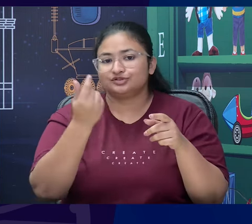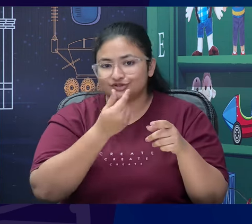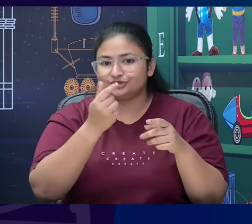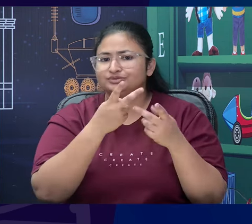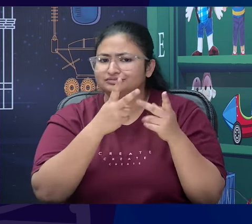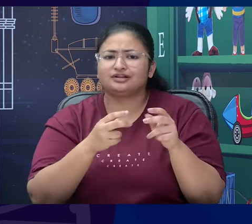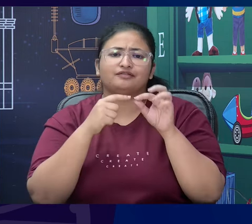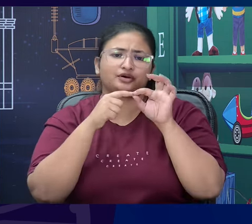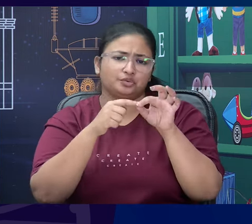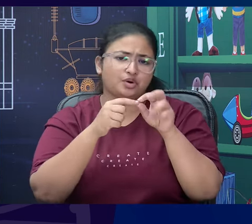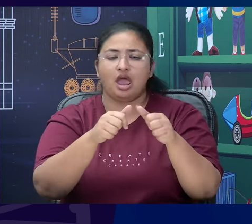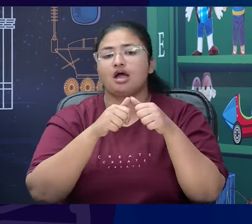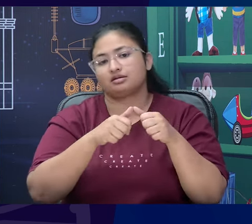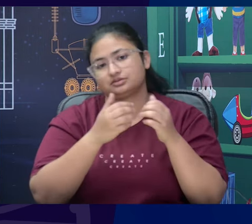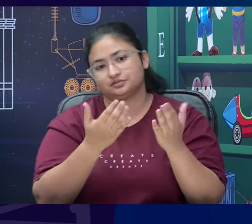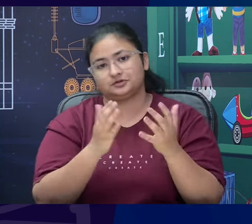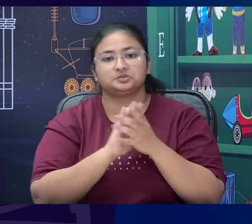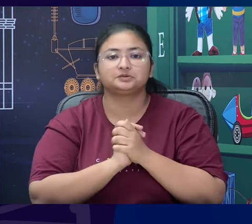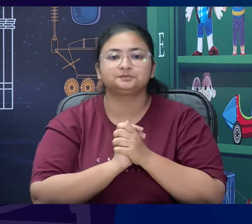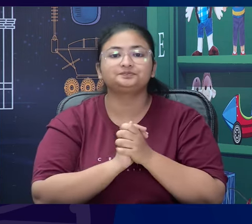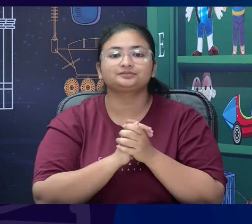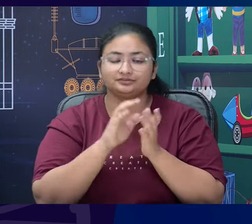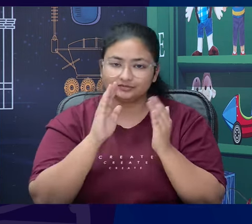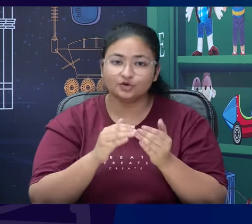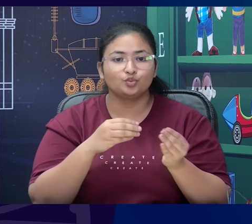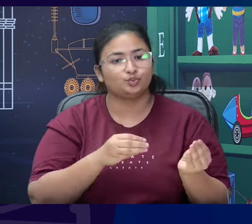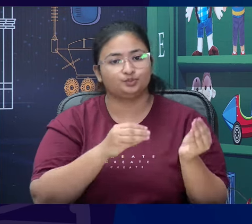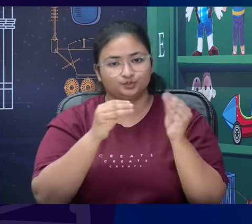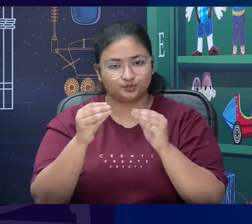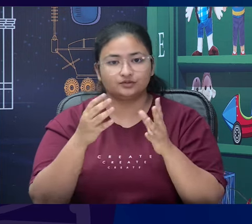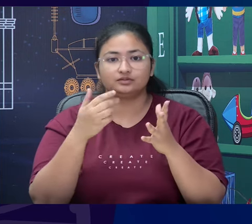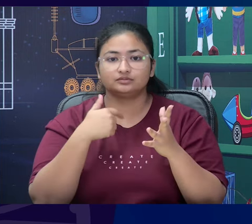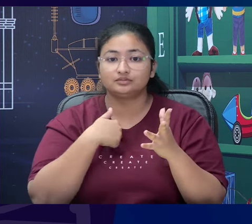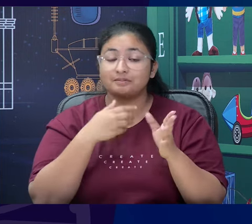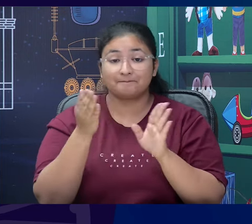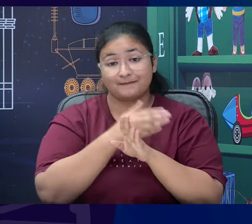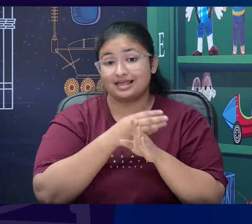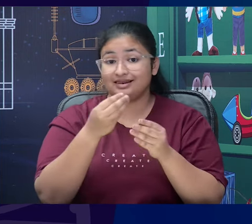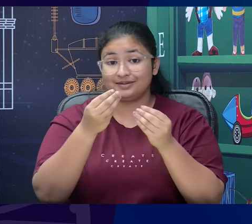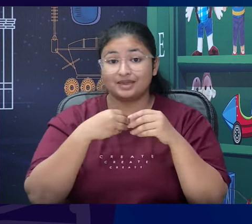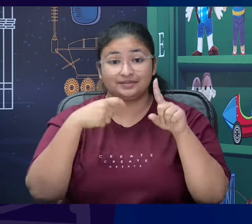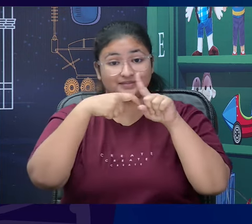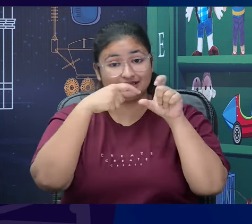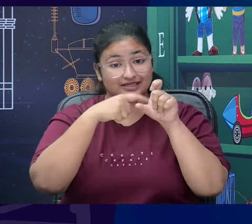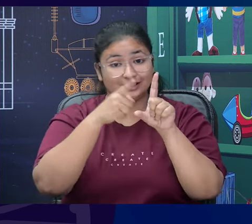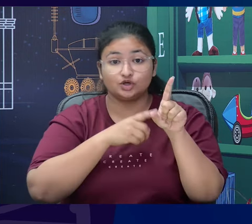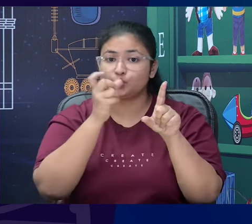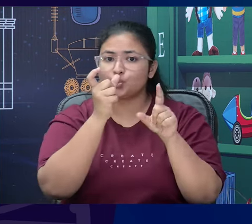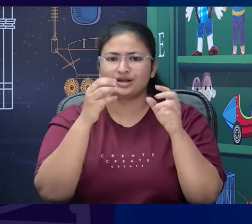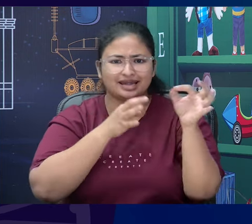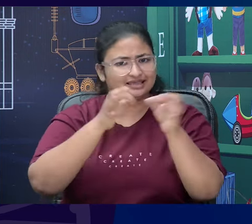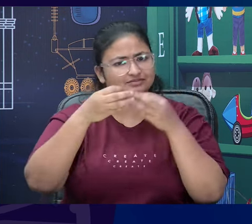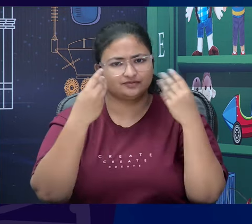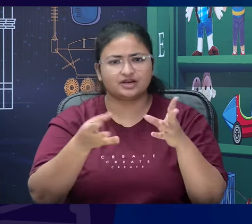answer all the queries. So, let us move on further and ma'am has already explained the keywords but let us have a look at the